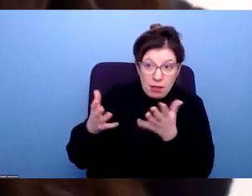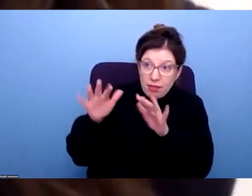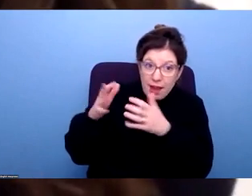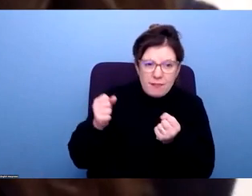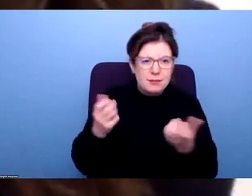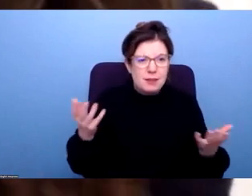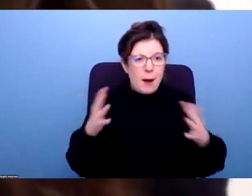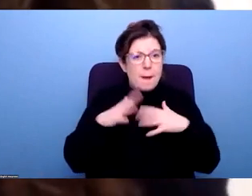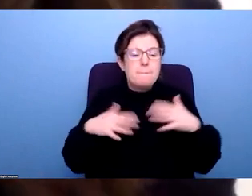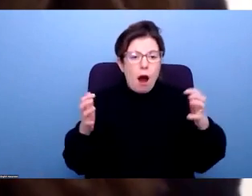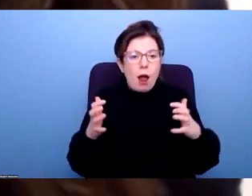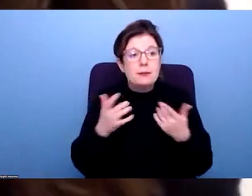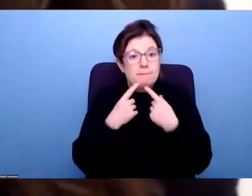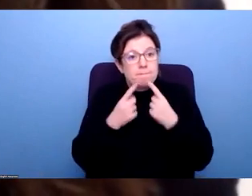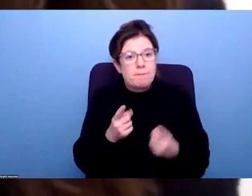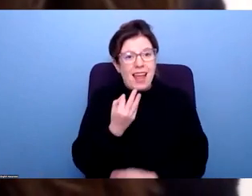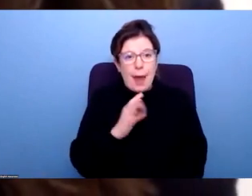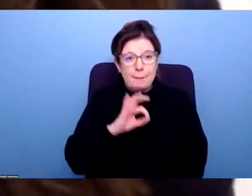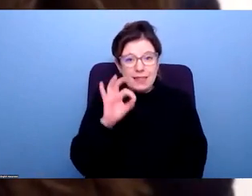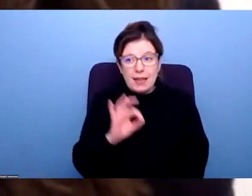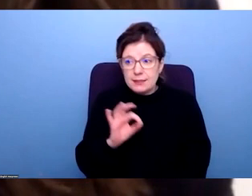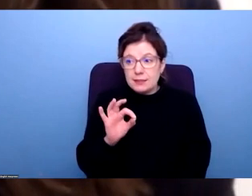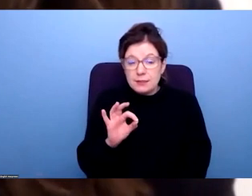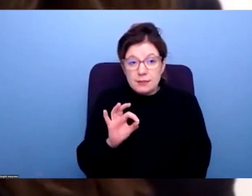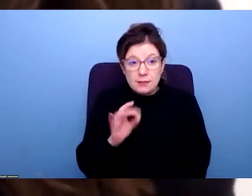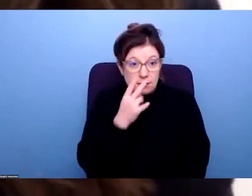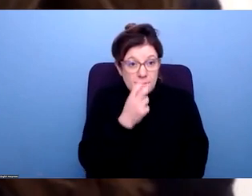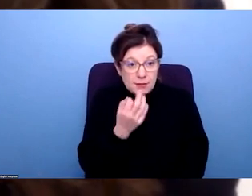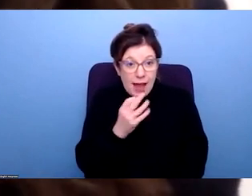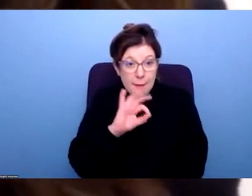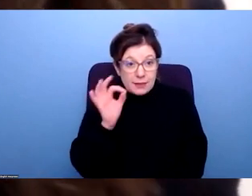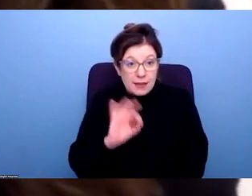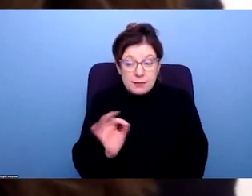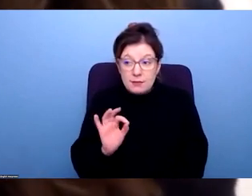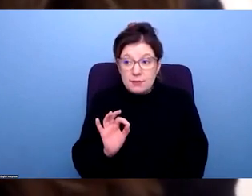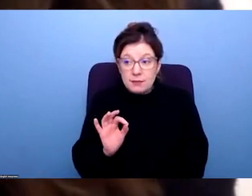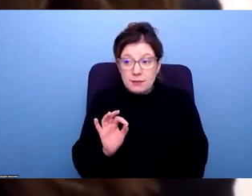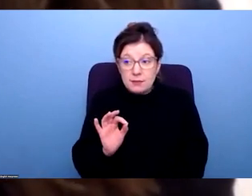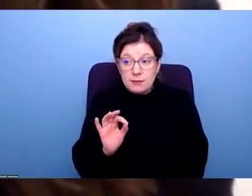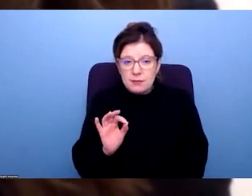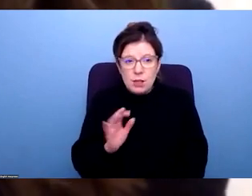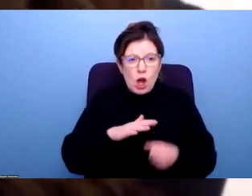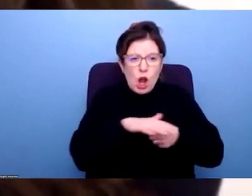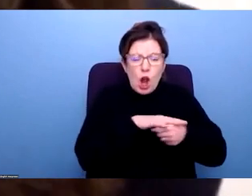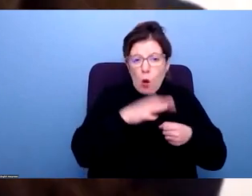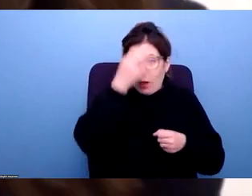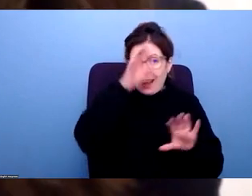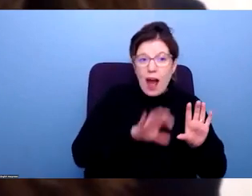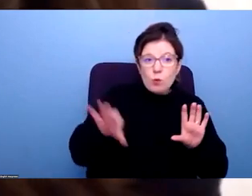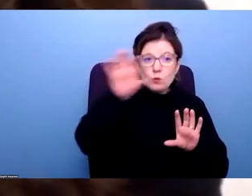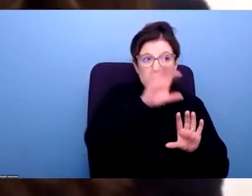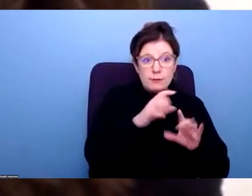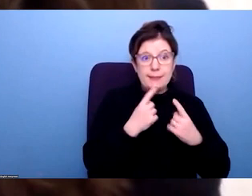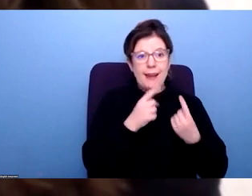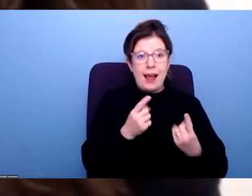as far as we are aware, have, you know, have declared that they are disabled. And that number for local counsellors across the country is very similar